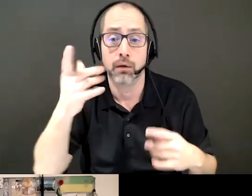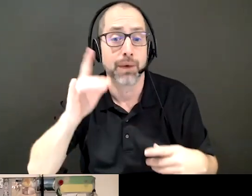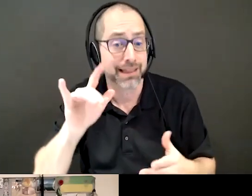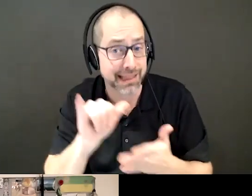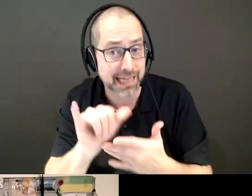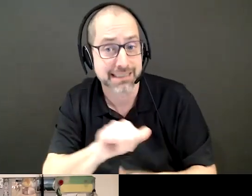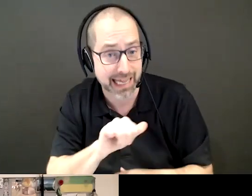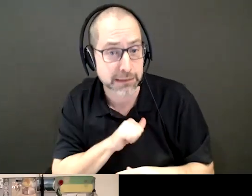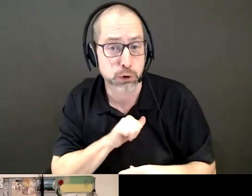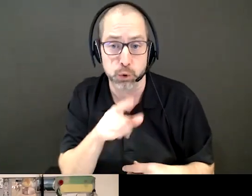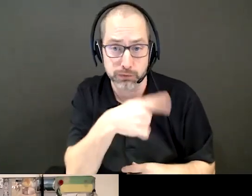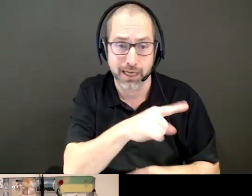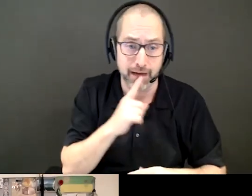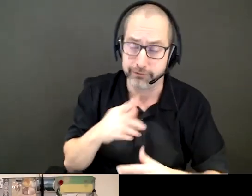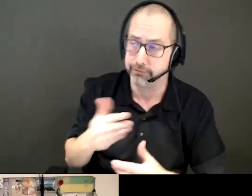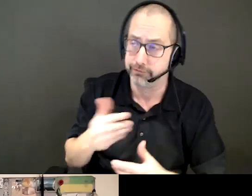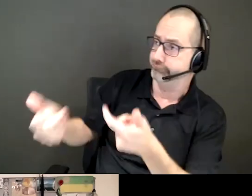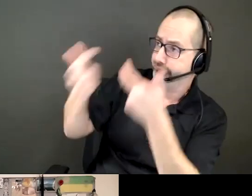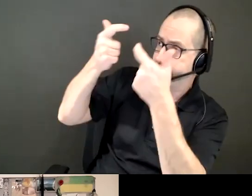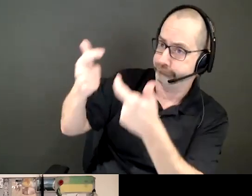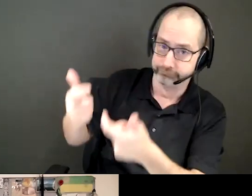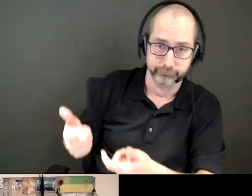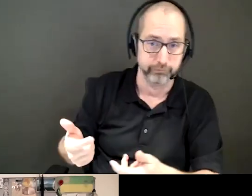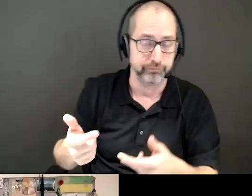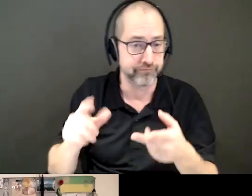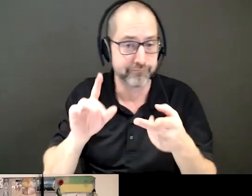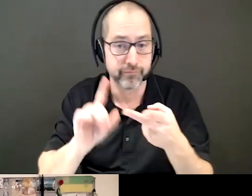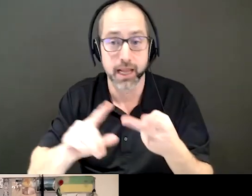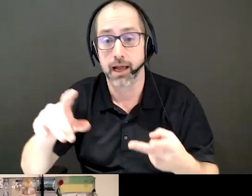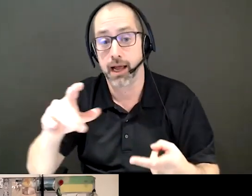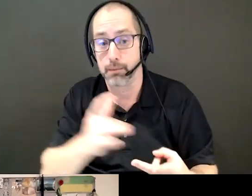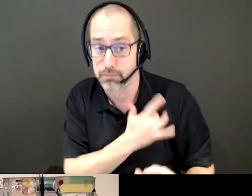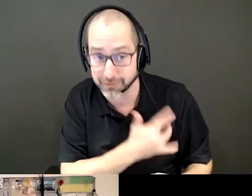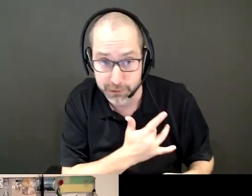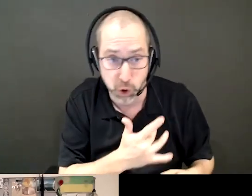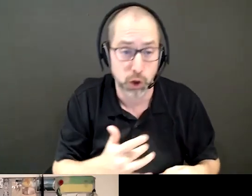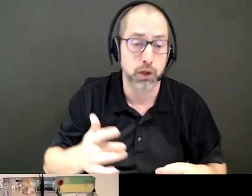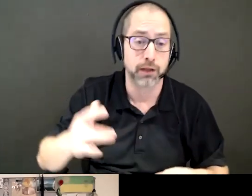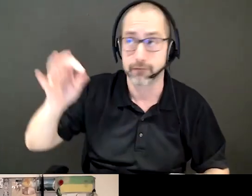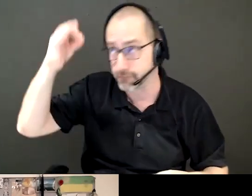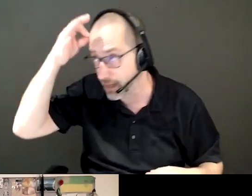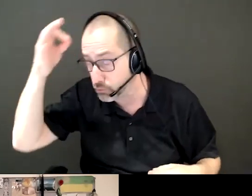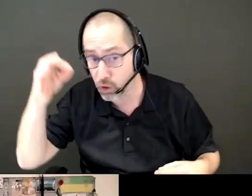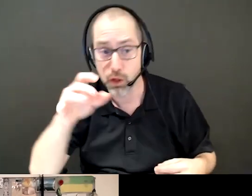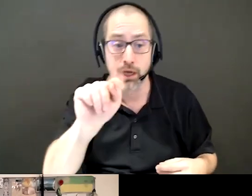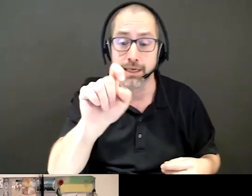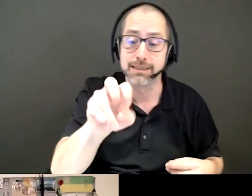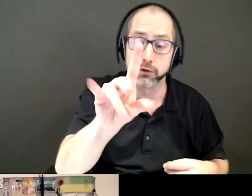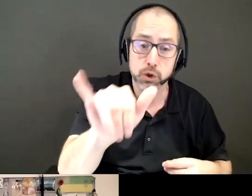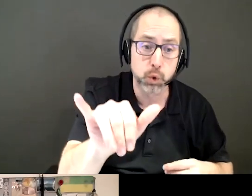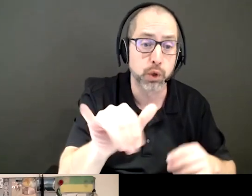to work within these systems. We also have provincial and federal and territorial jurisdiction issues as well.